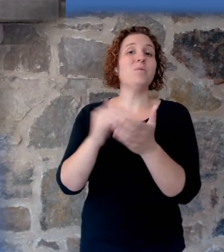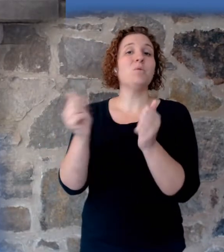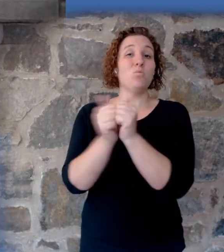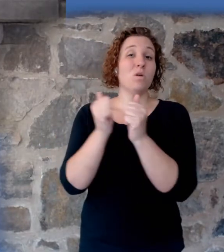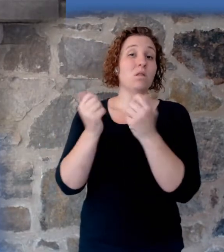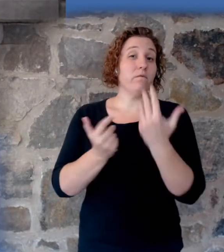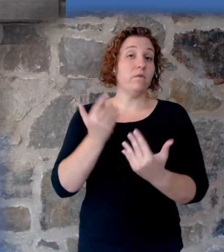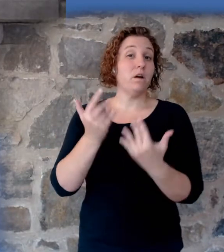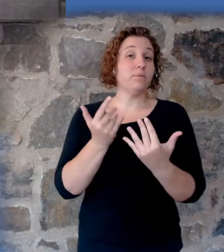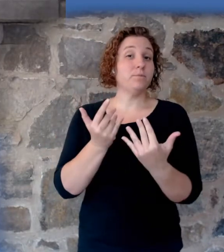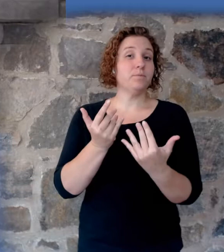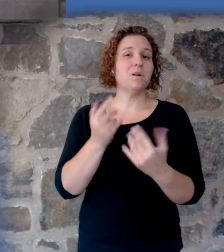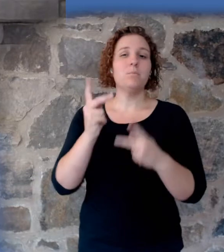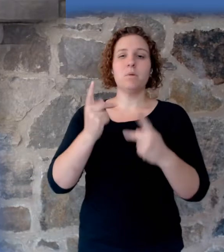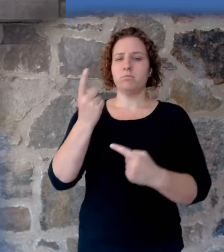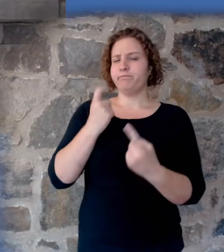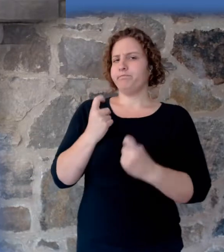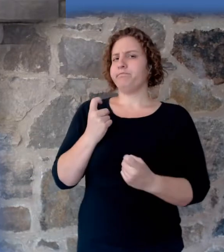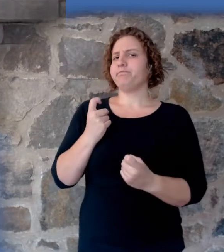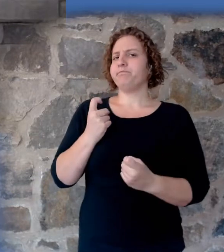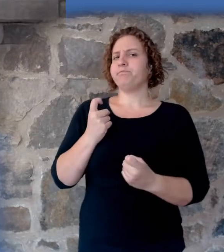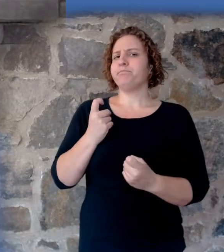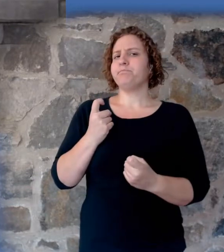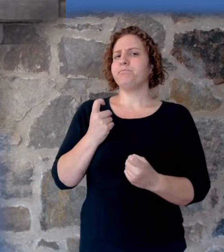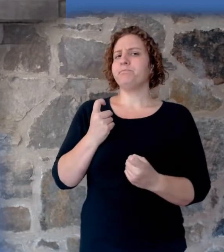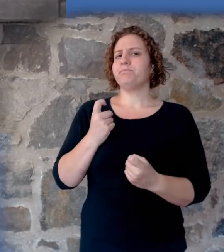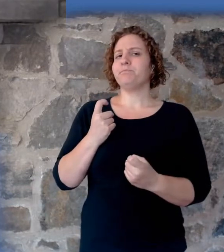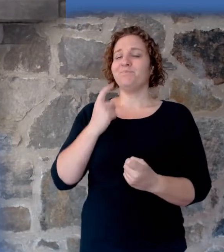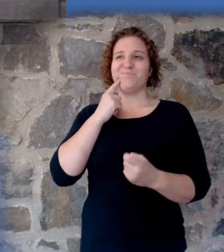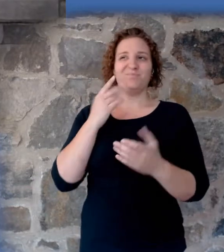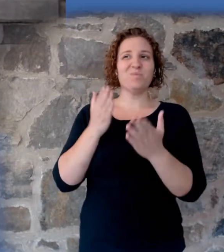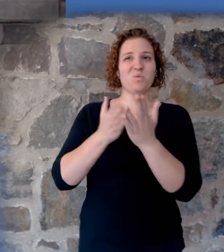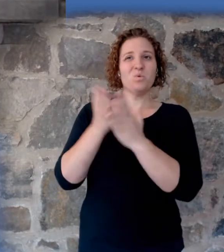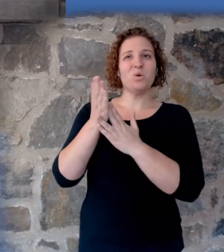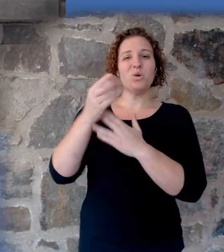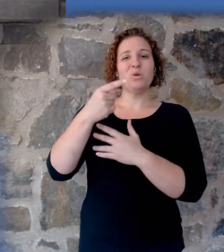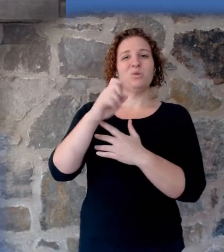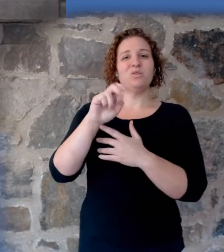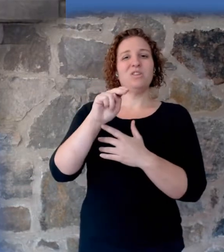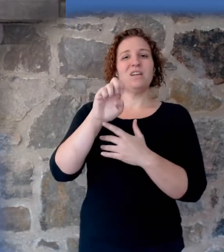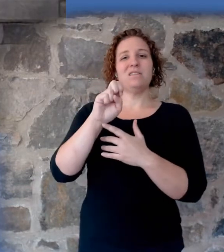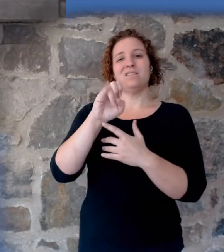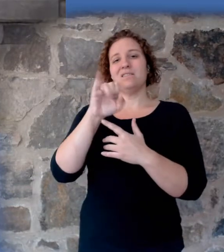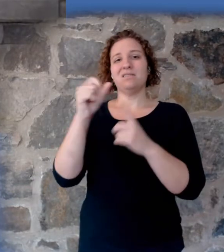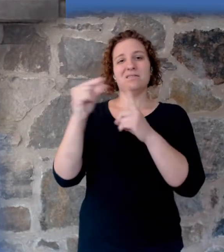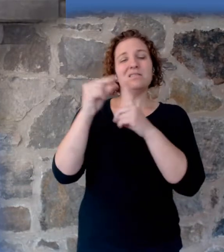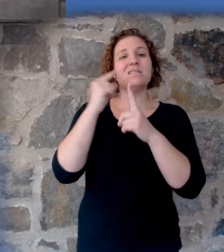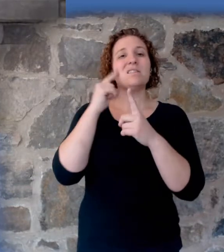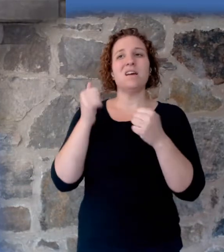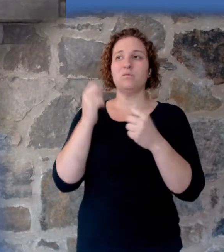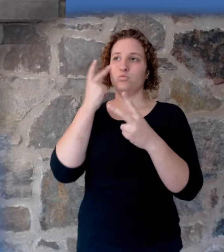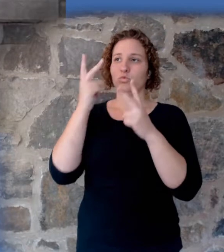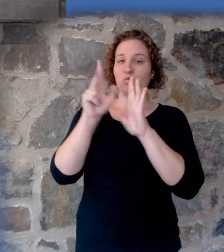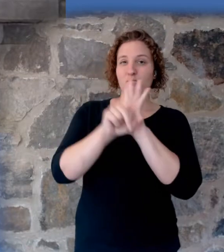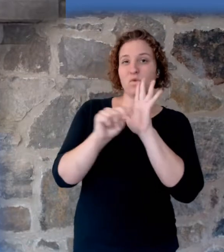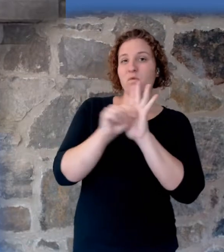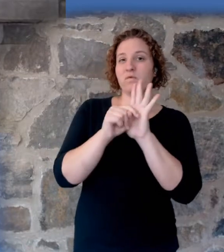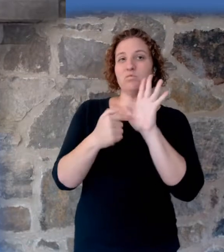People ask, why are you, you know, you're going through Genesis and you're showing his videos and doing things and all that, and, you know, why?